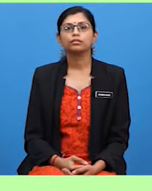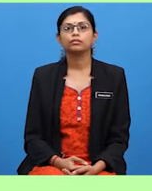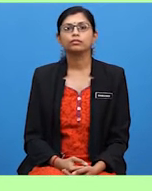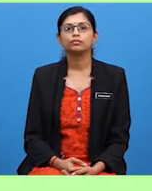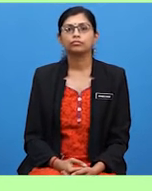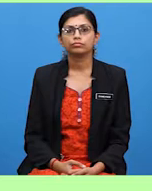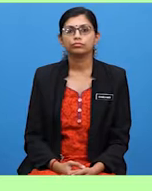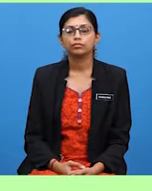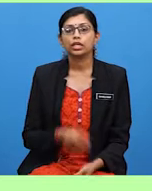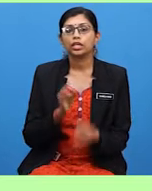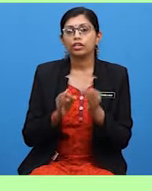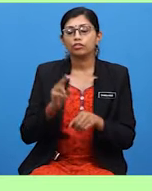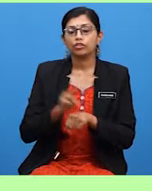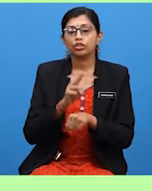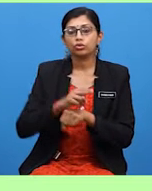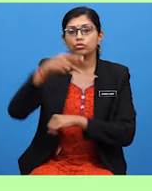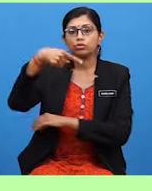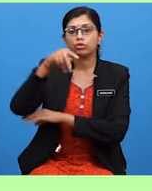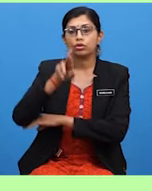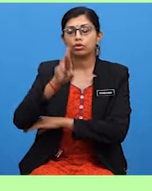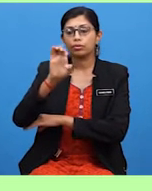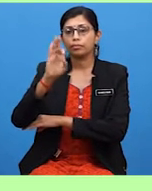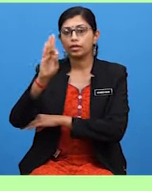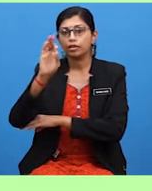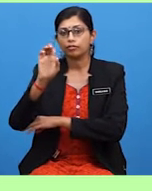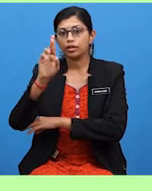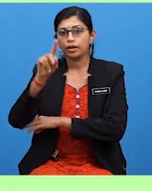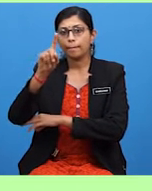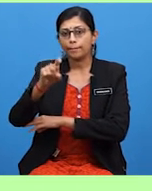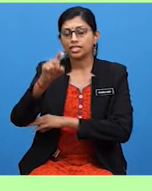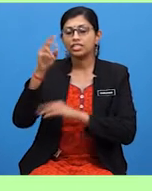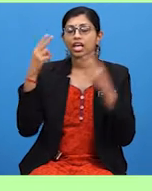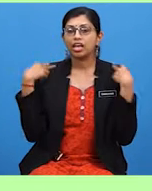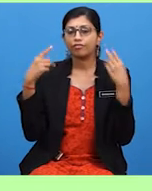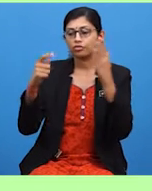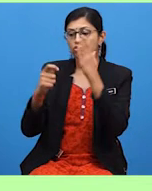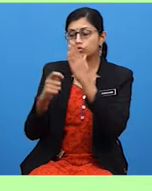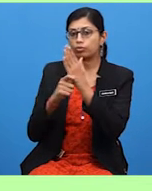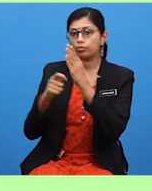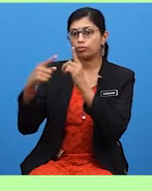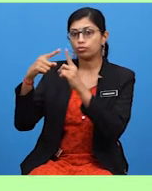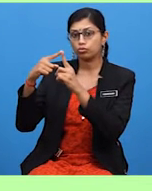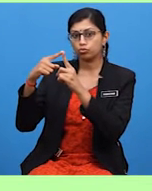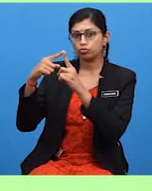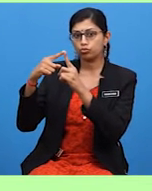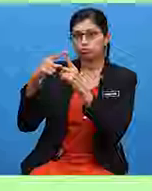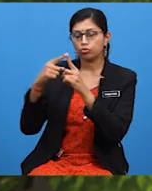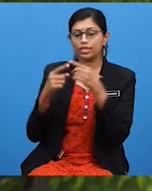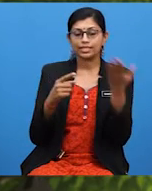plus to plus infinitive. I'd prefer to help a person.